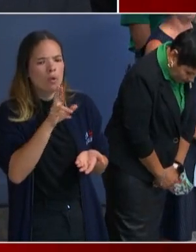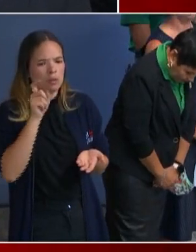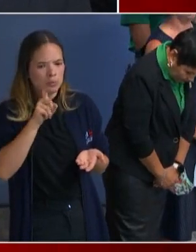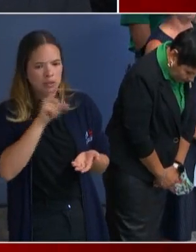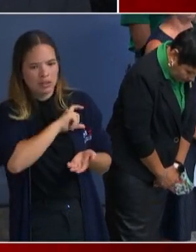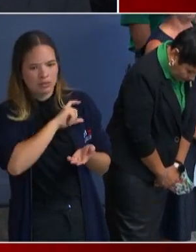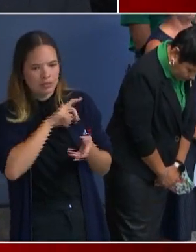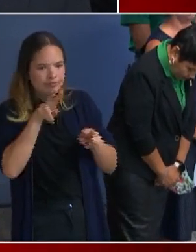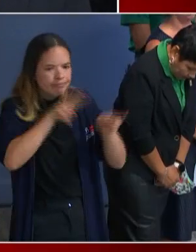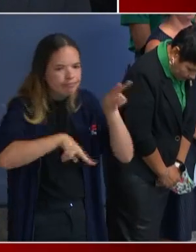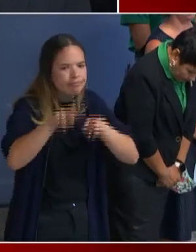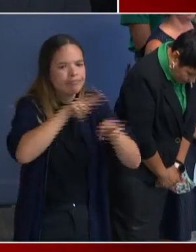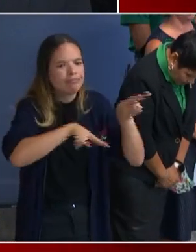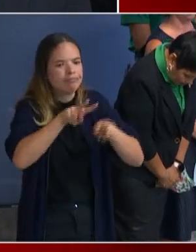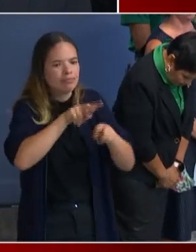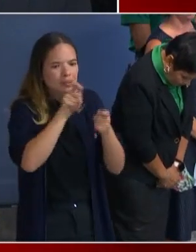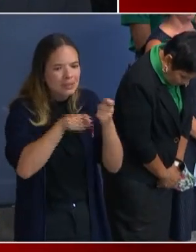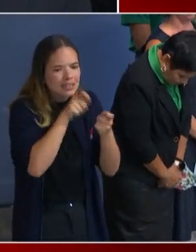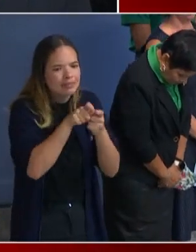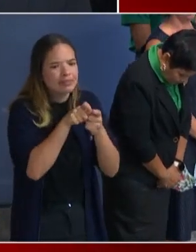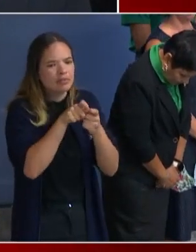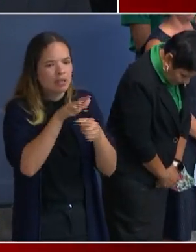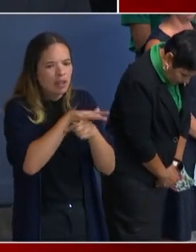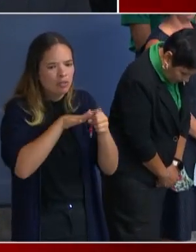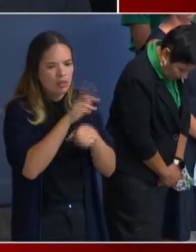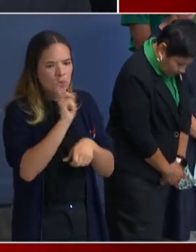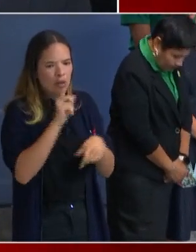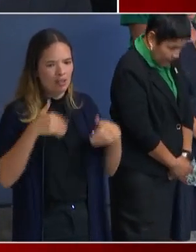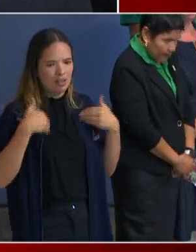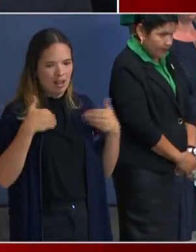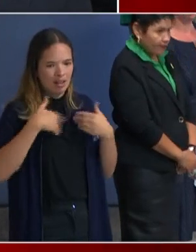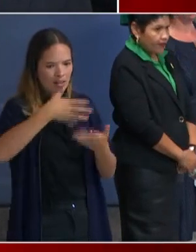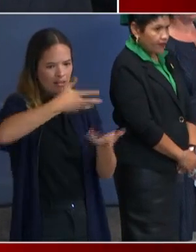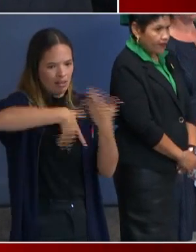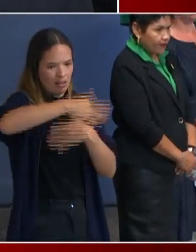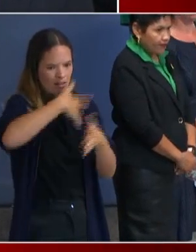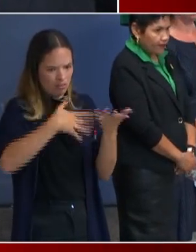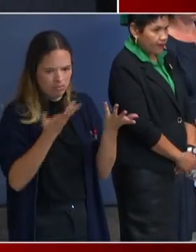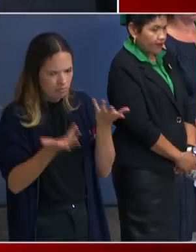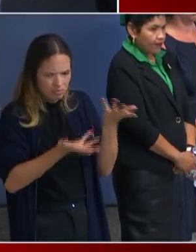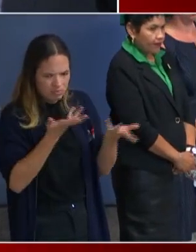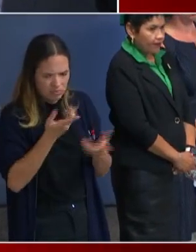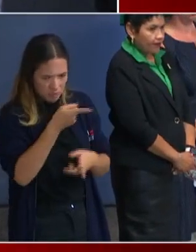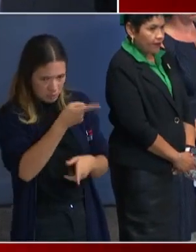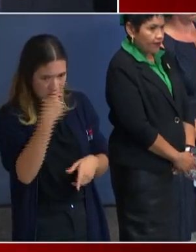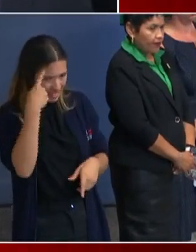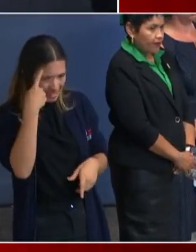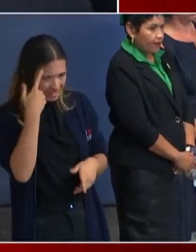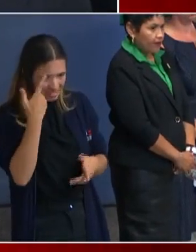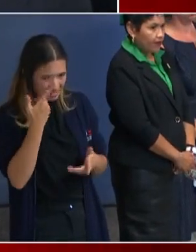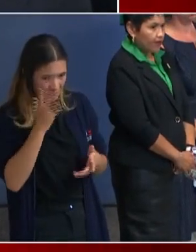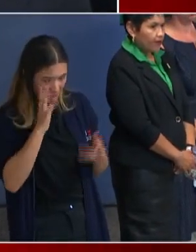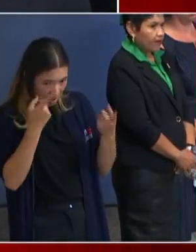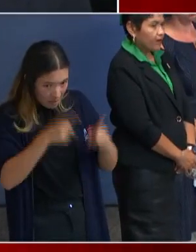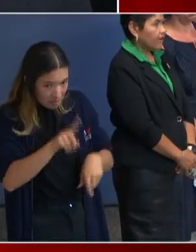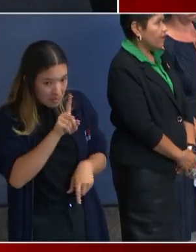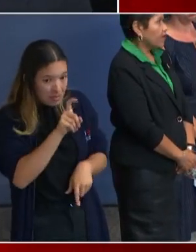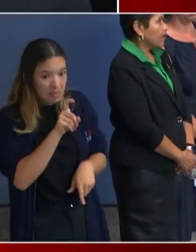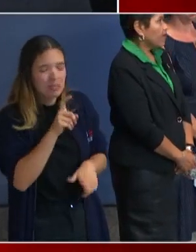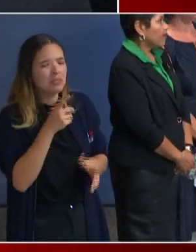If it's a case of patrolling those areas, do you think that that's a viable solution? And police, we know the numbers are strapped in the District of Columbia.